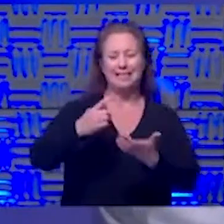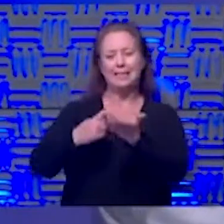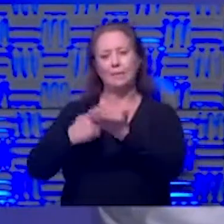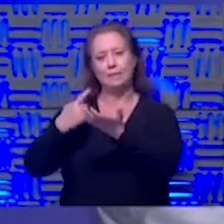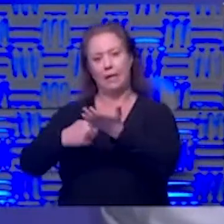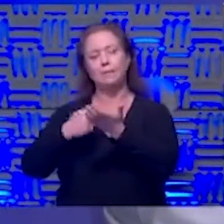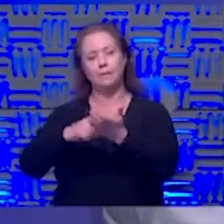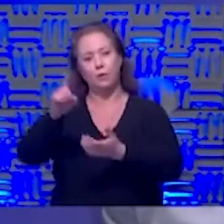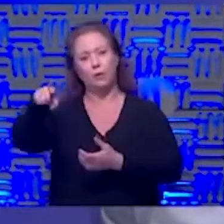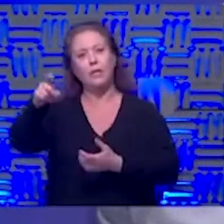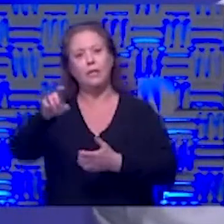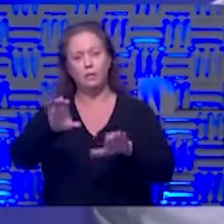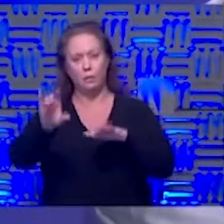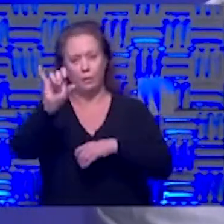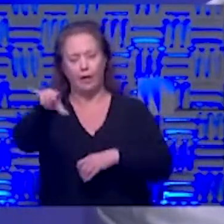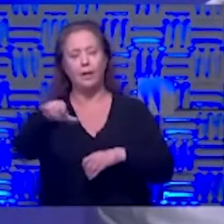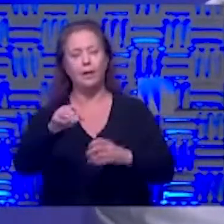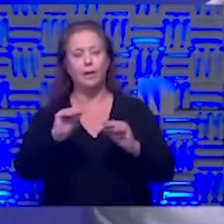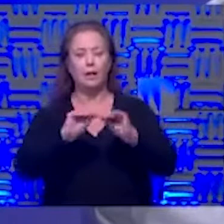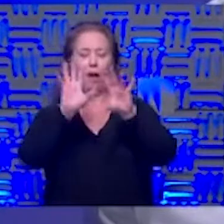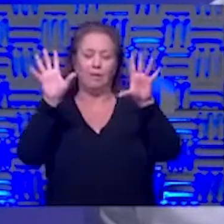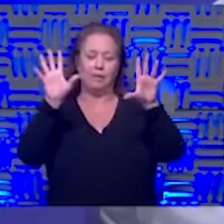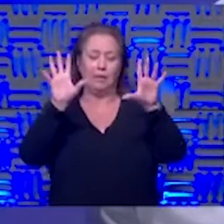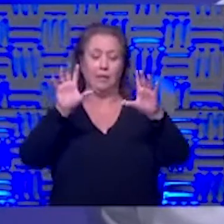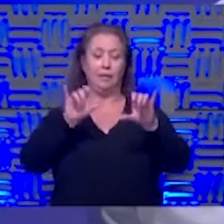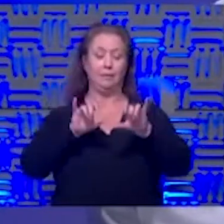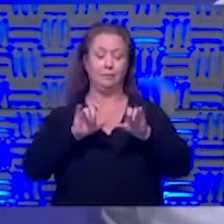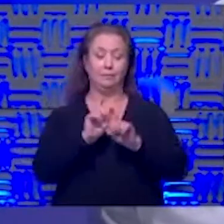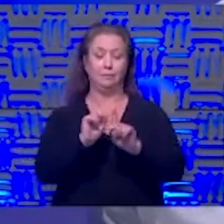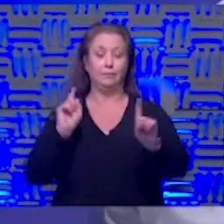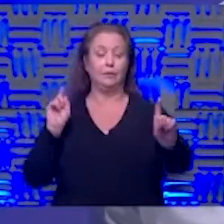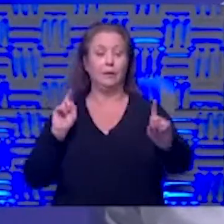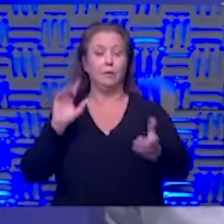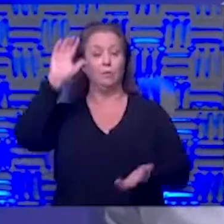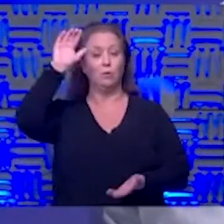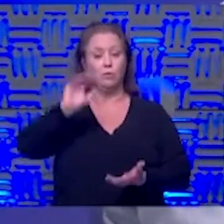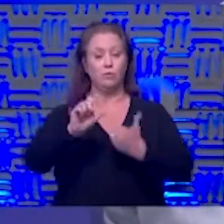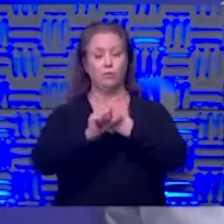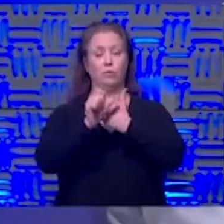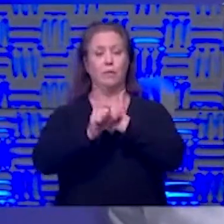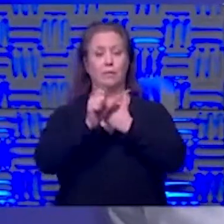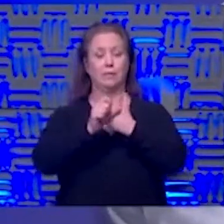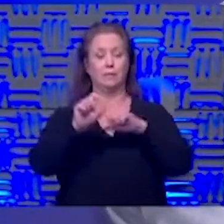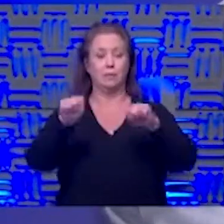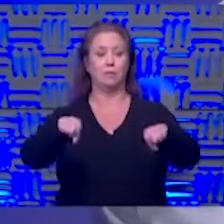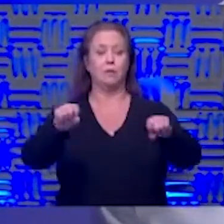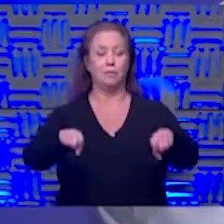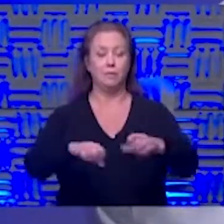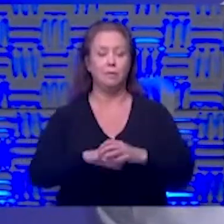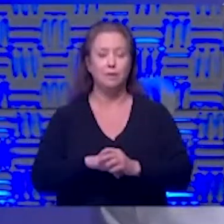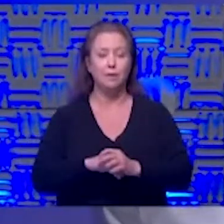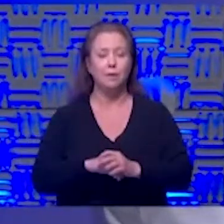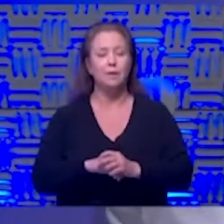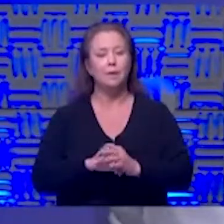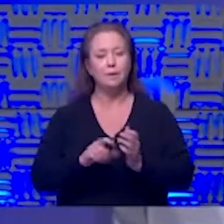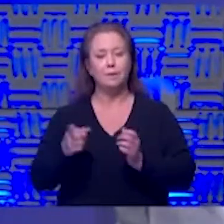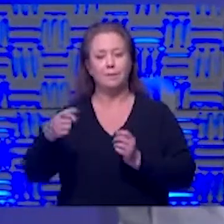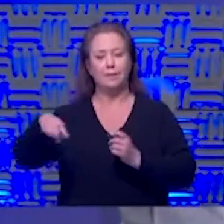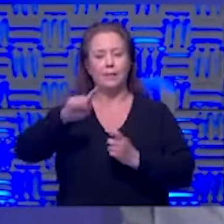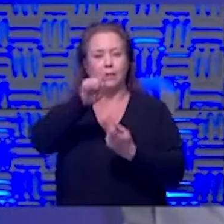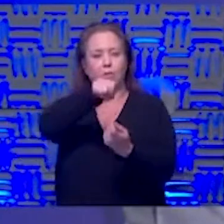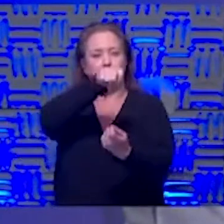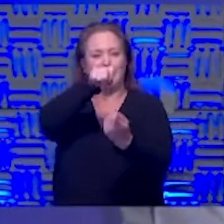needed more than others do that obviously staying away will reduce your risk as much as possible these are very